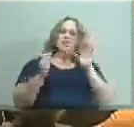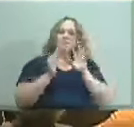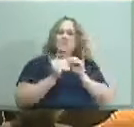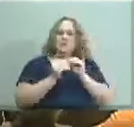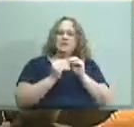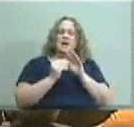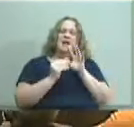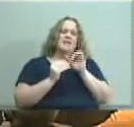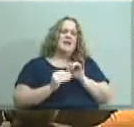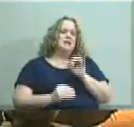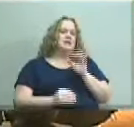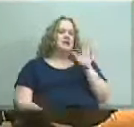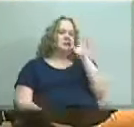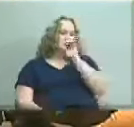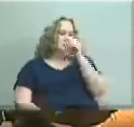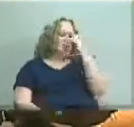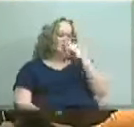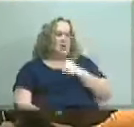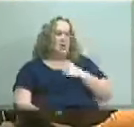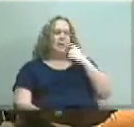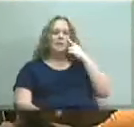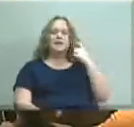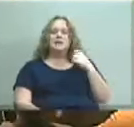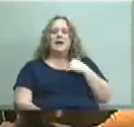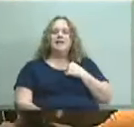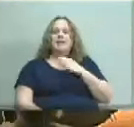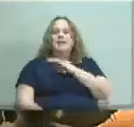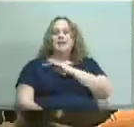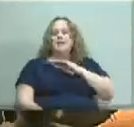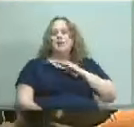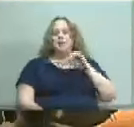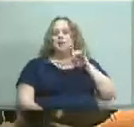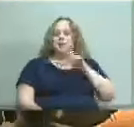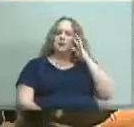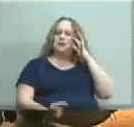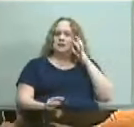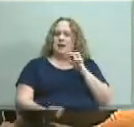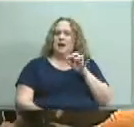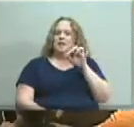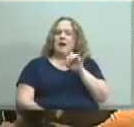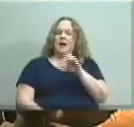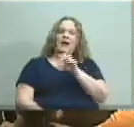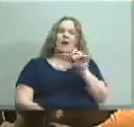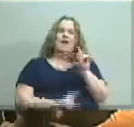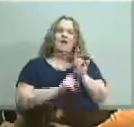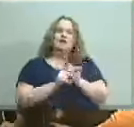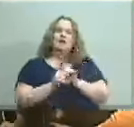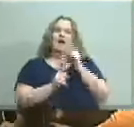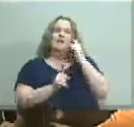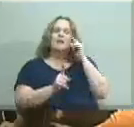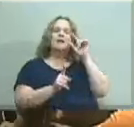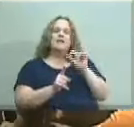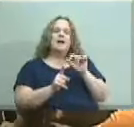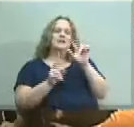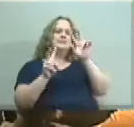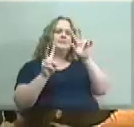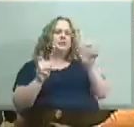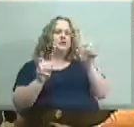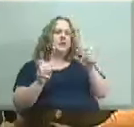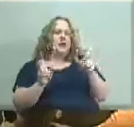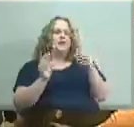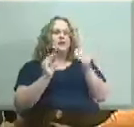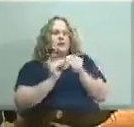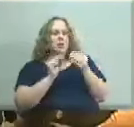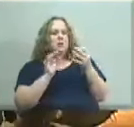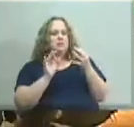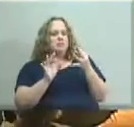question to me uh because i thought the board should decide that and further i also think that this particular item needs to have further discussion and input